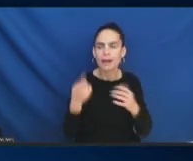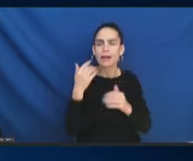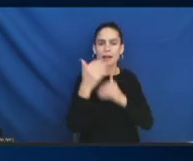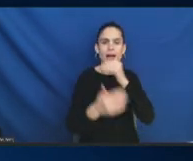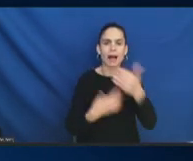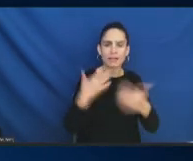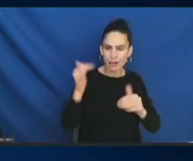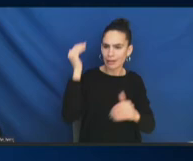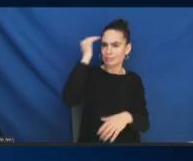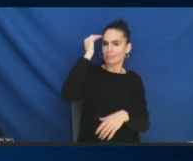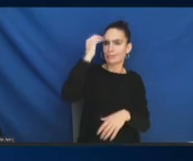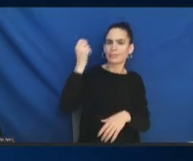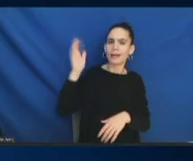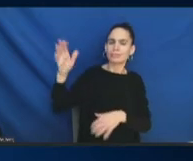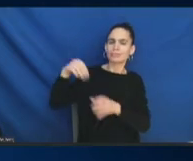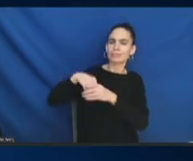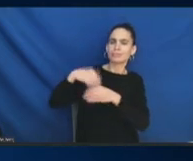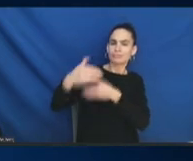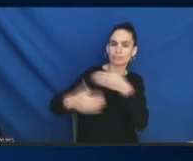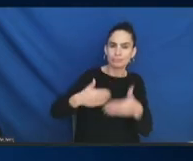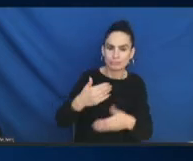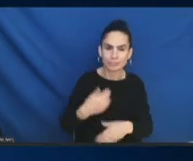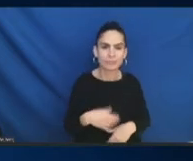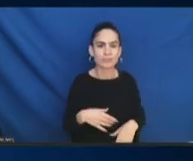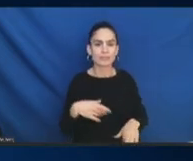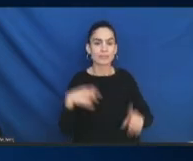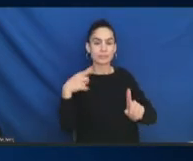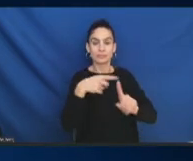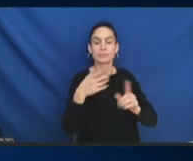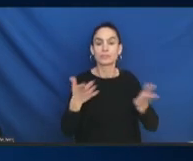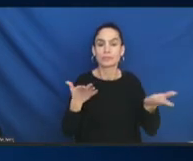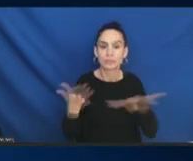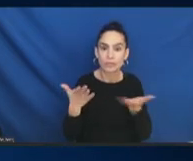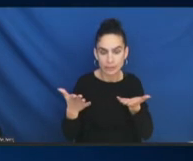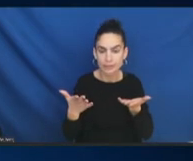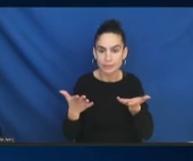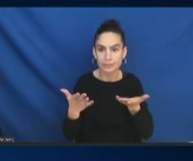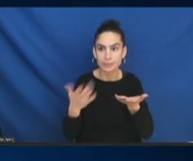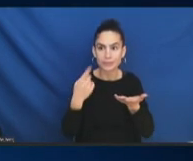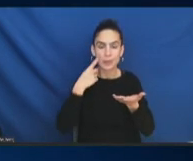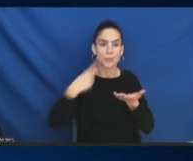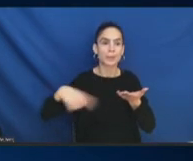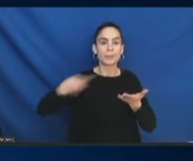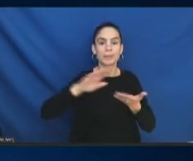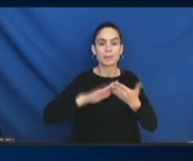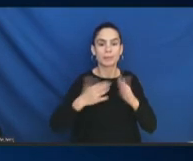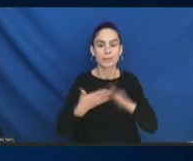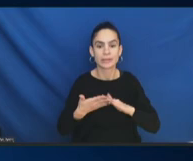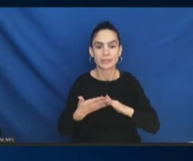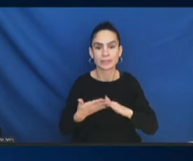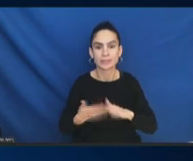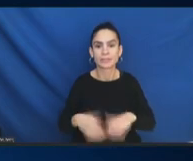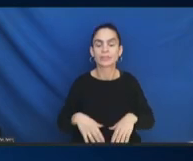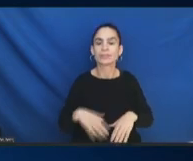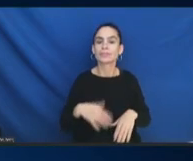that is in the service of our communities as one of the, I just, I feel like too often a lot happens